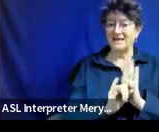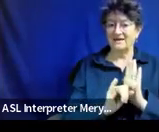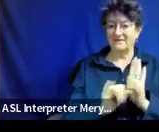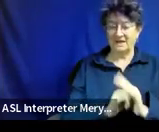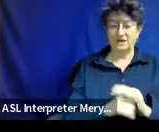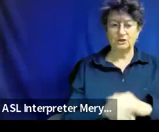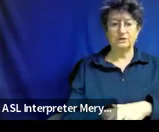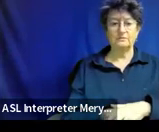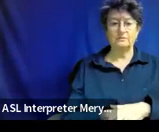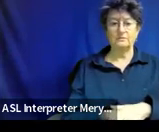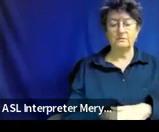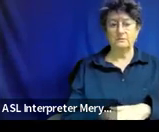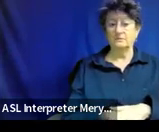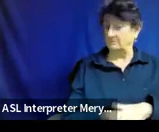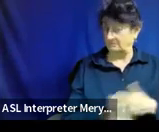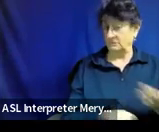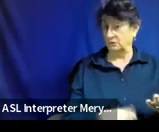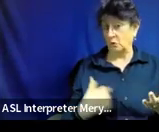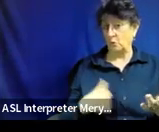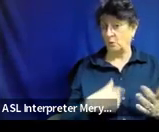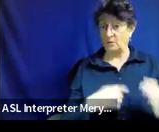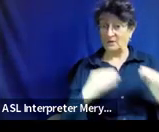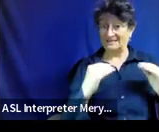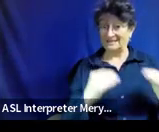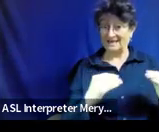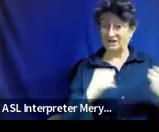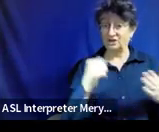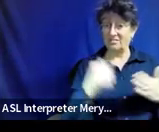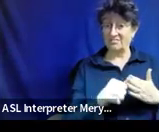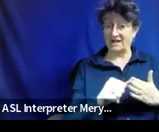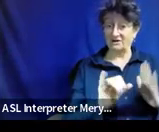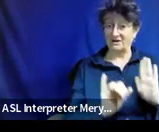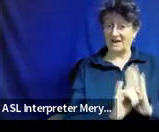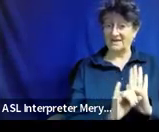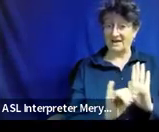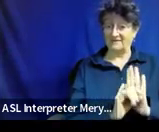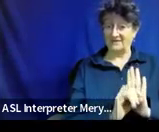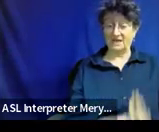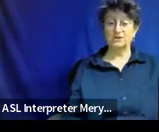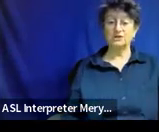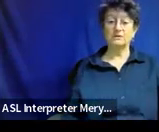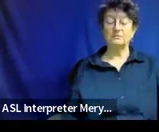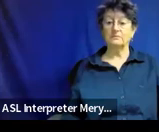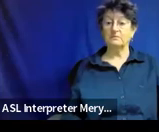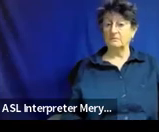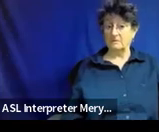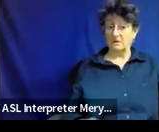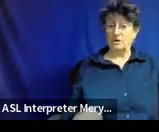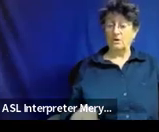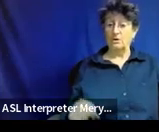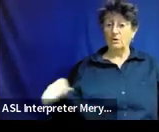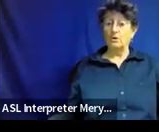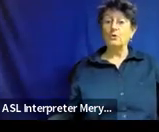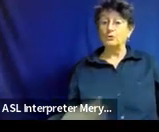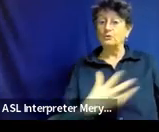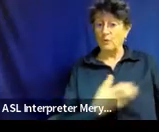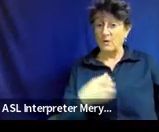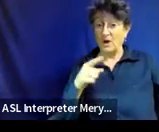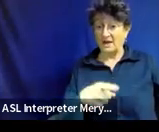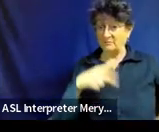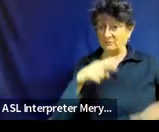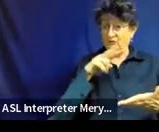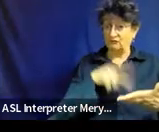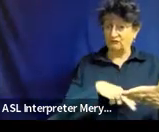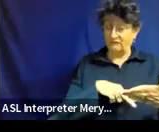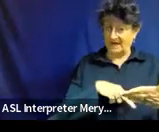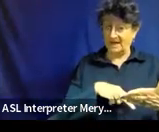right? So that's what we're going to teach. We're going to teach letter ID. Do we want Eli to read at the first grade level? 100